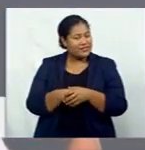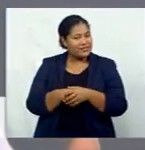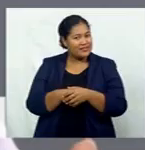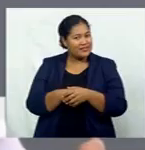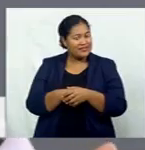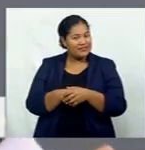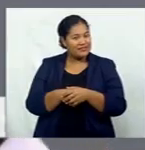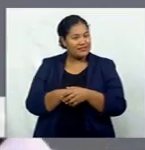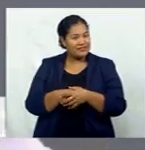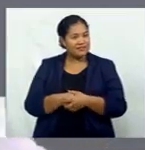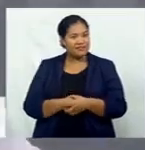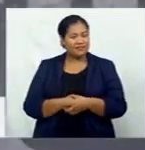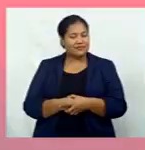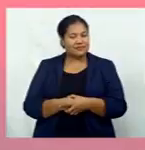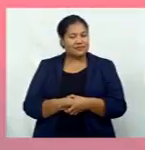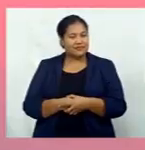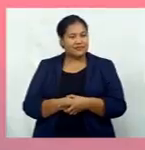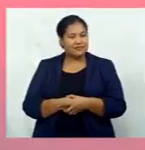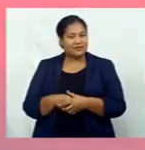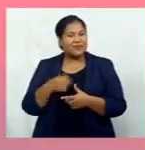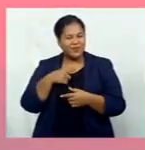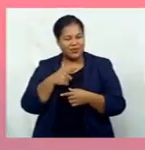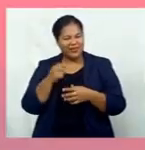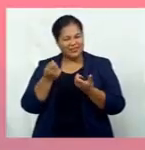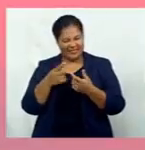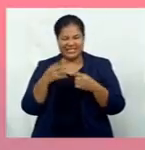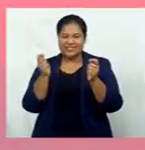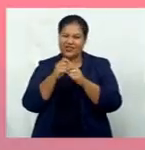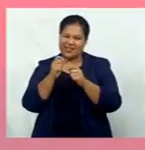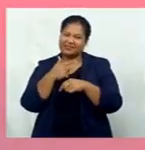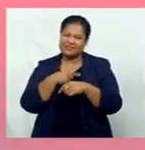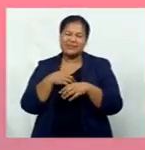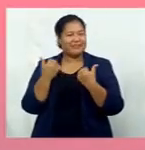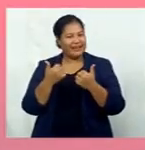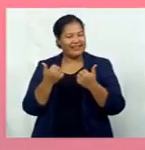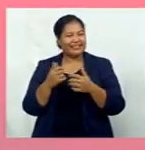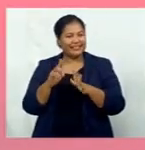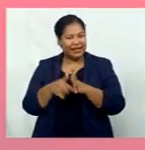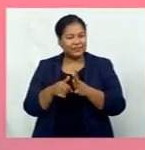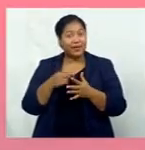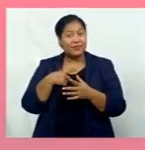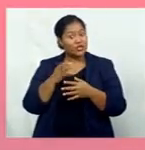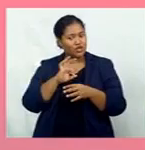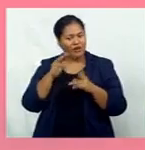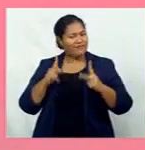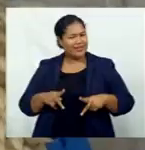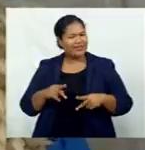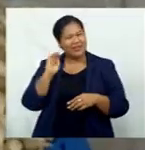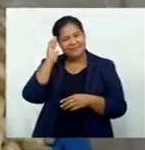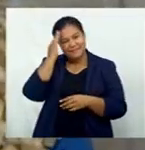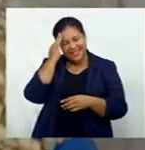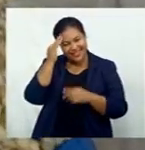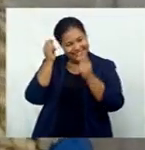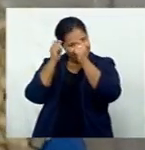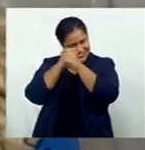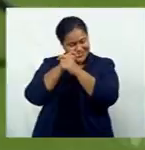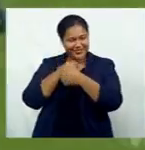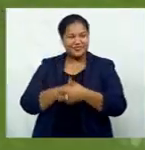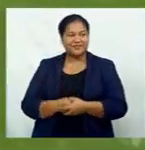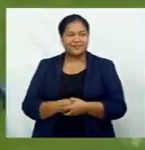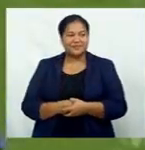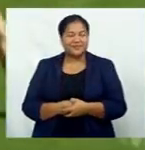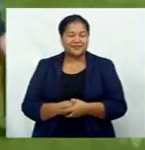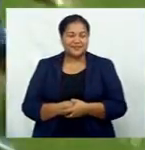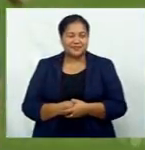Regate myself. It changes me a lot. Not just physically, but mentally and spiritually.